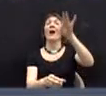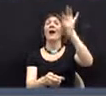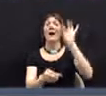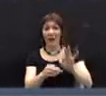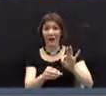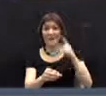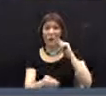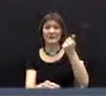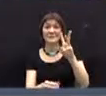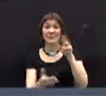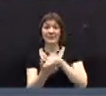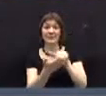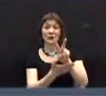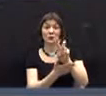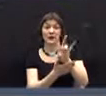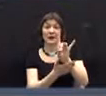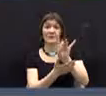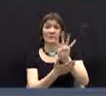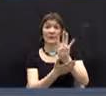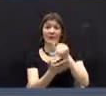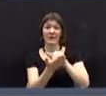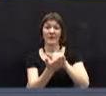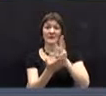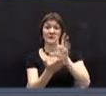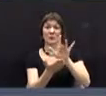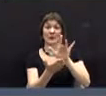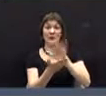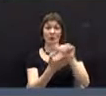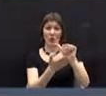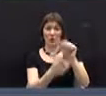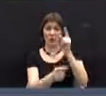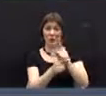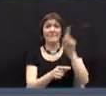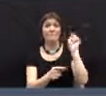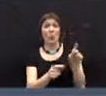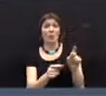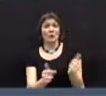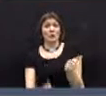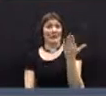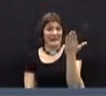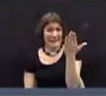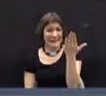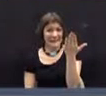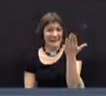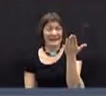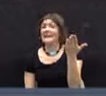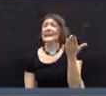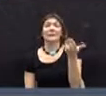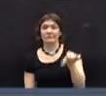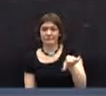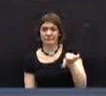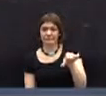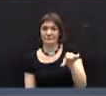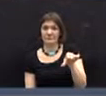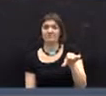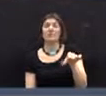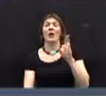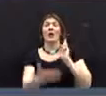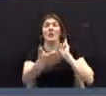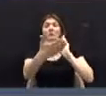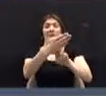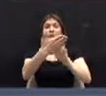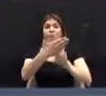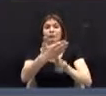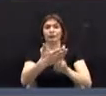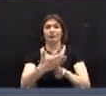of $16,284,625. Within 10 days thereafter, a petition signed